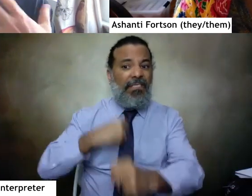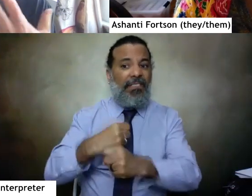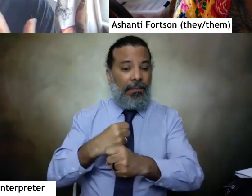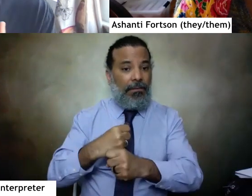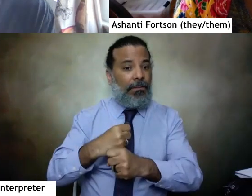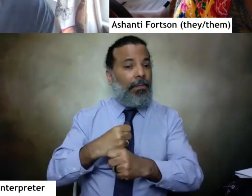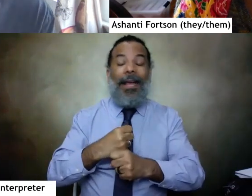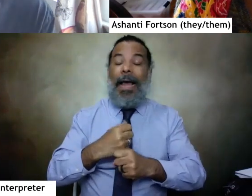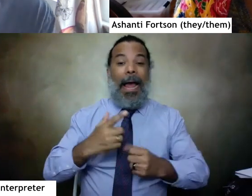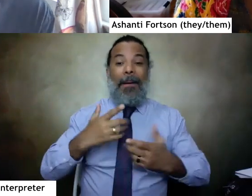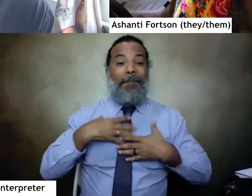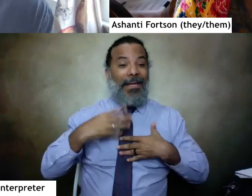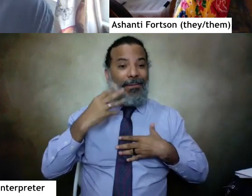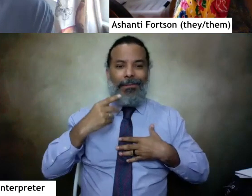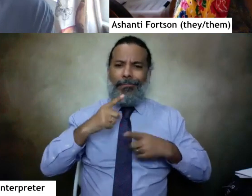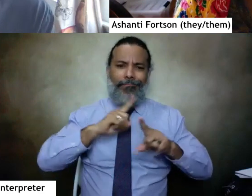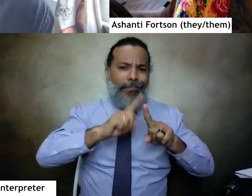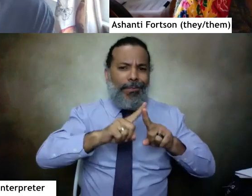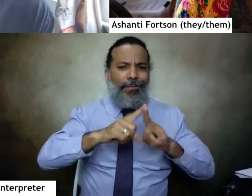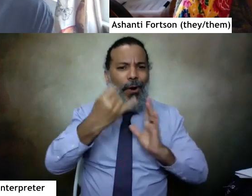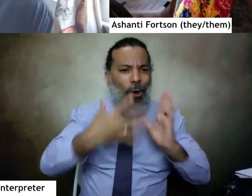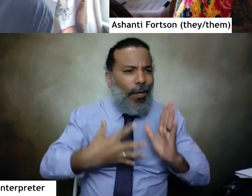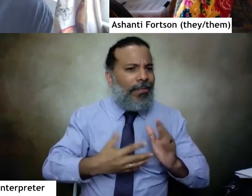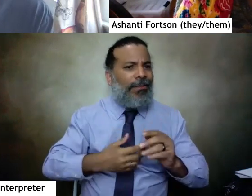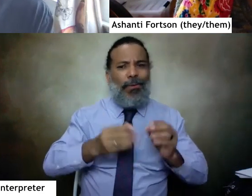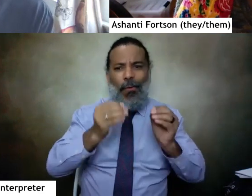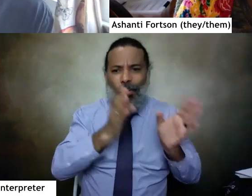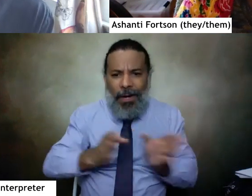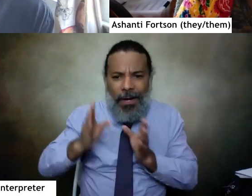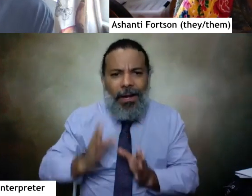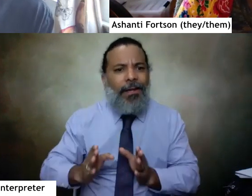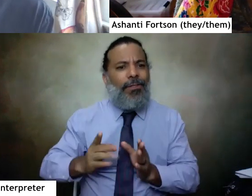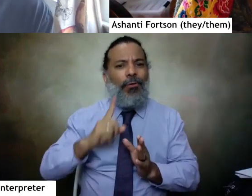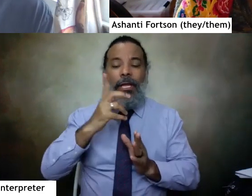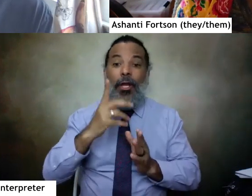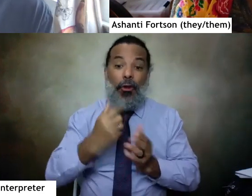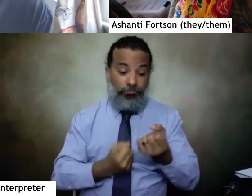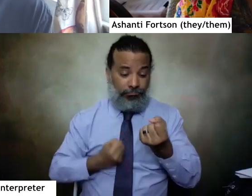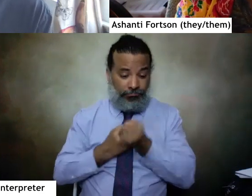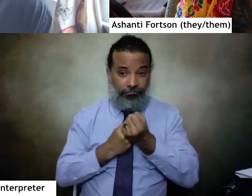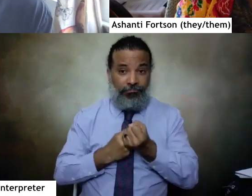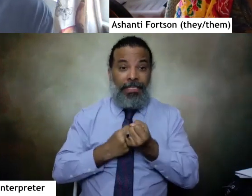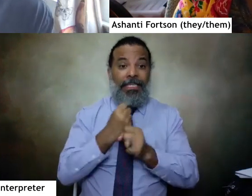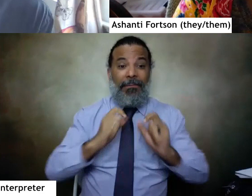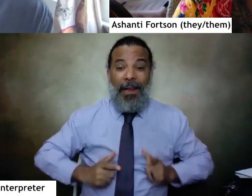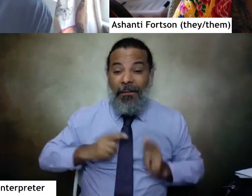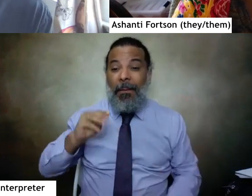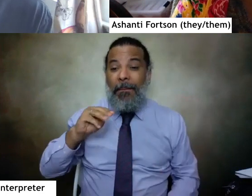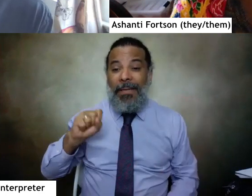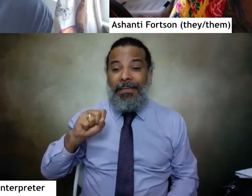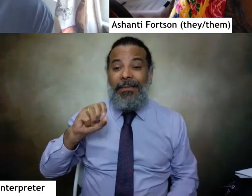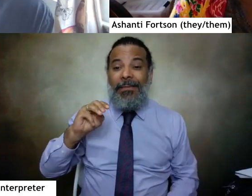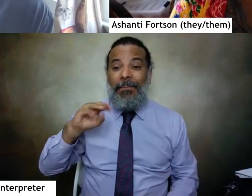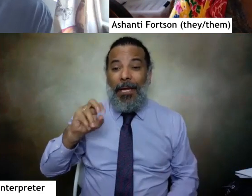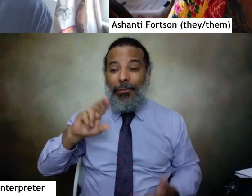through many artists and organizers who supported me and saved my life. Folks like Miss Major, Patty